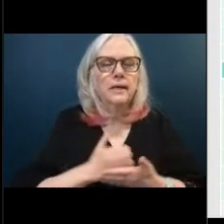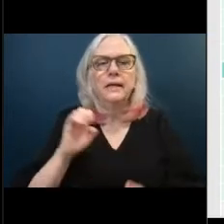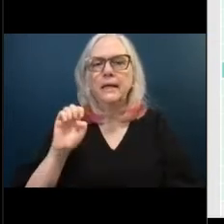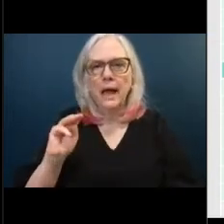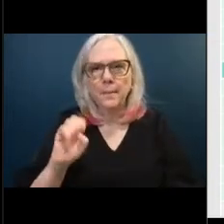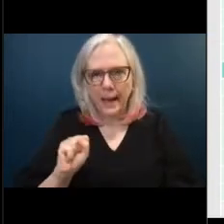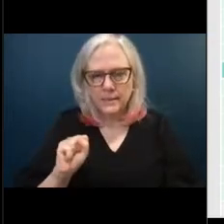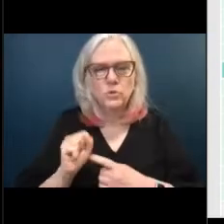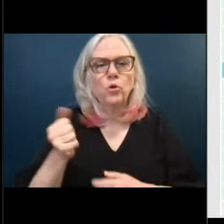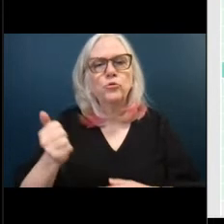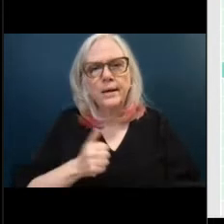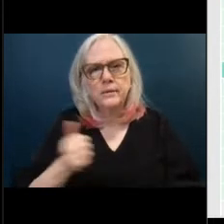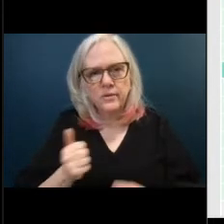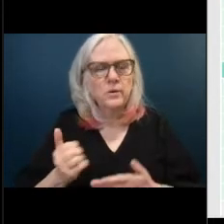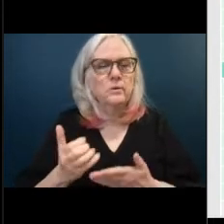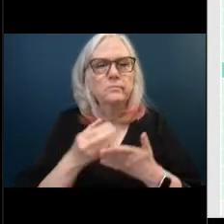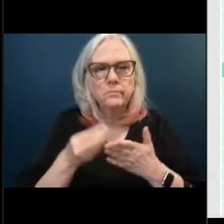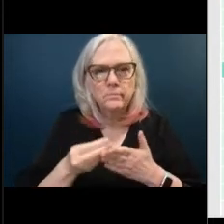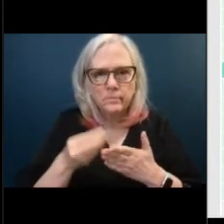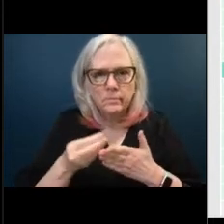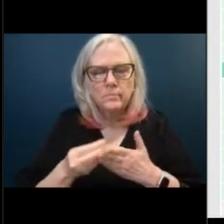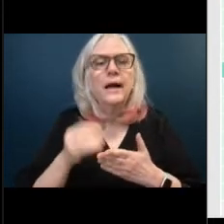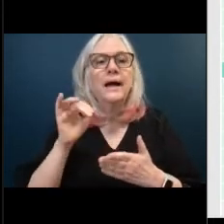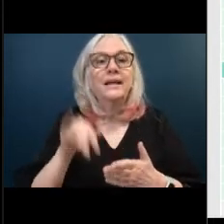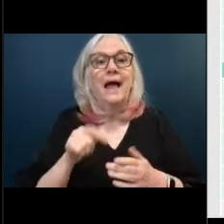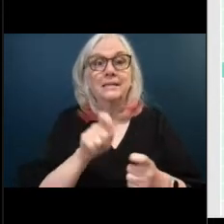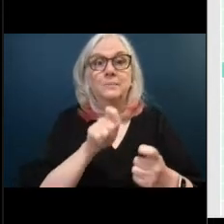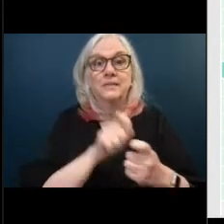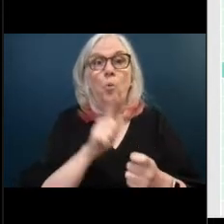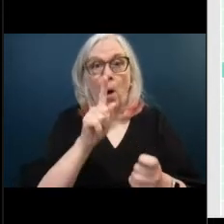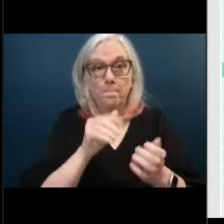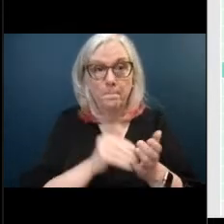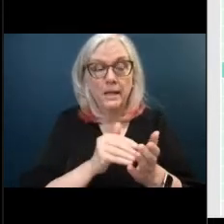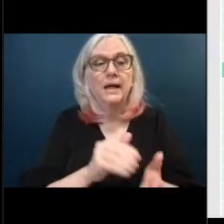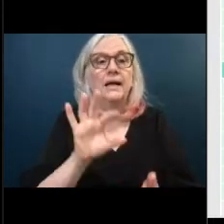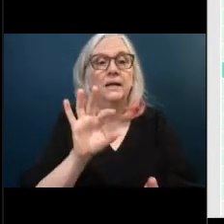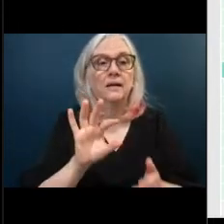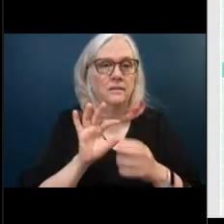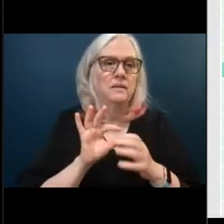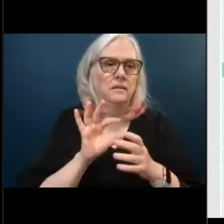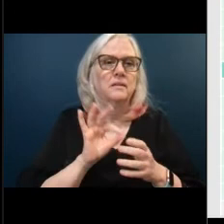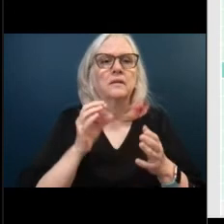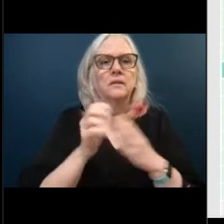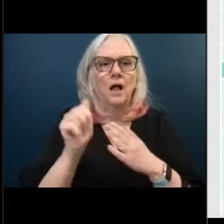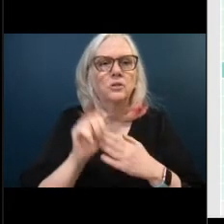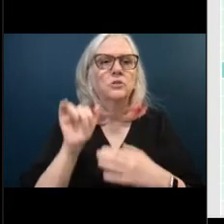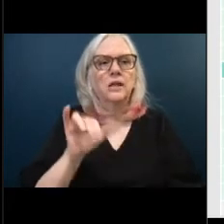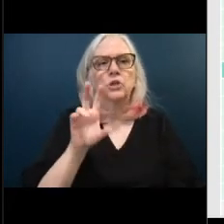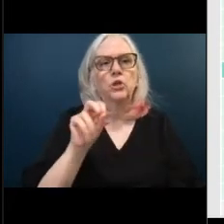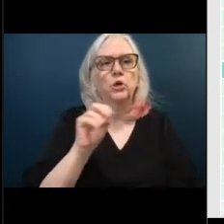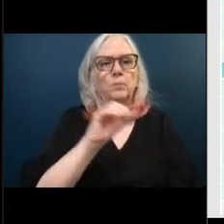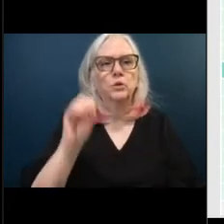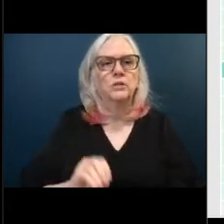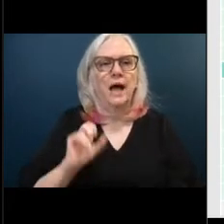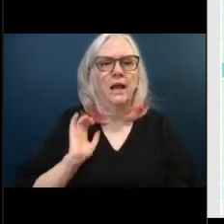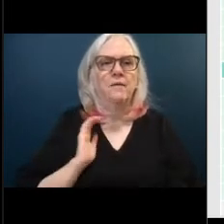this particular write-off of a million and nine dollars is actually thirty percent of our transport revenue uh last